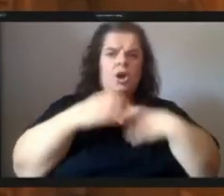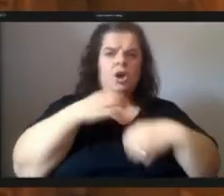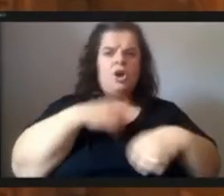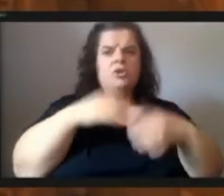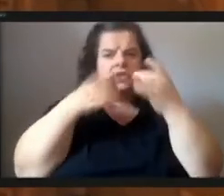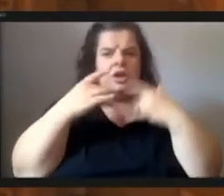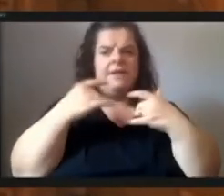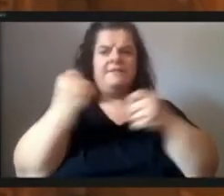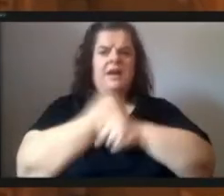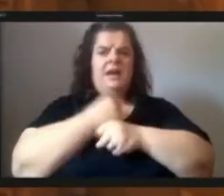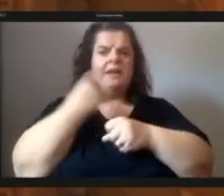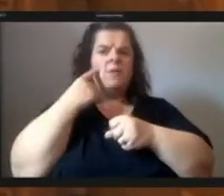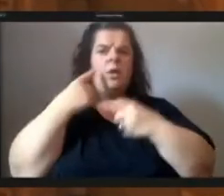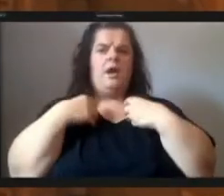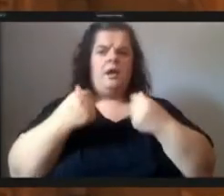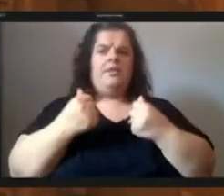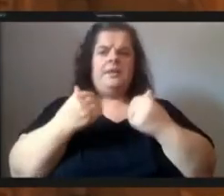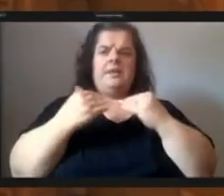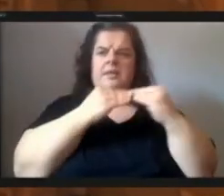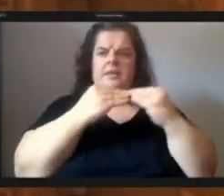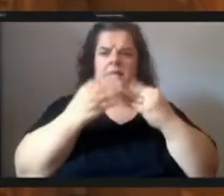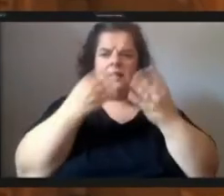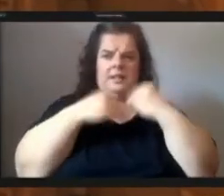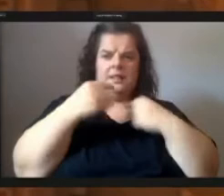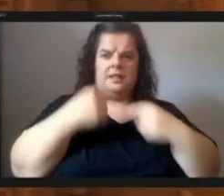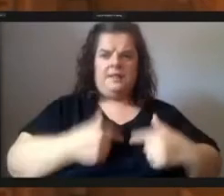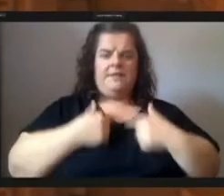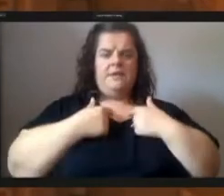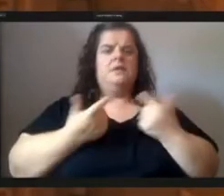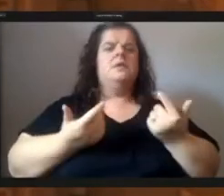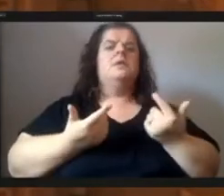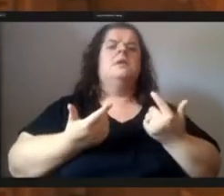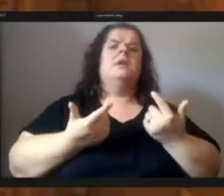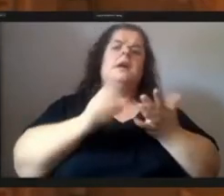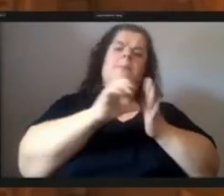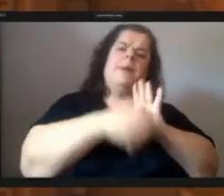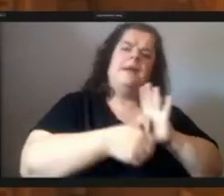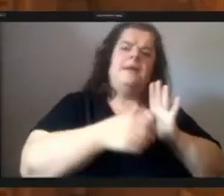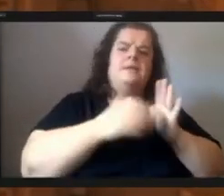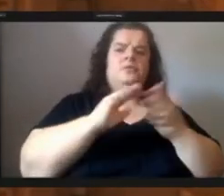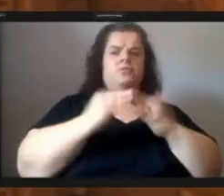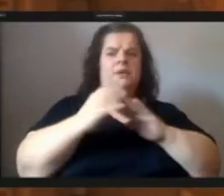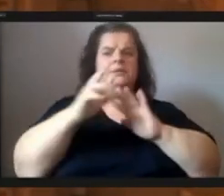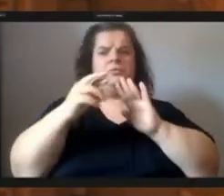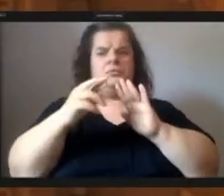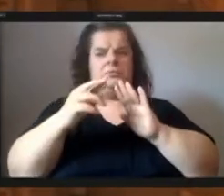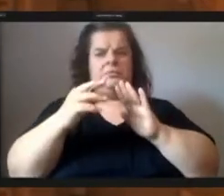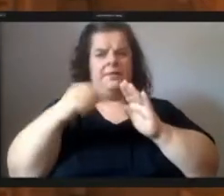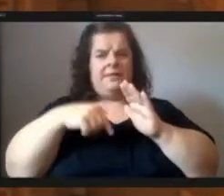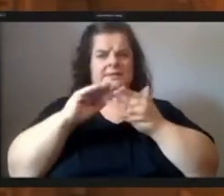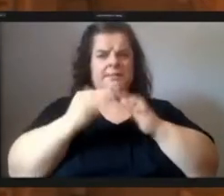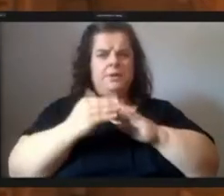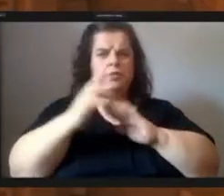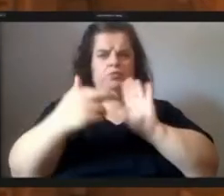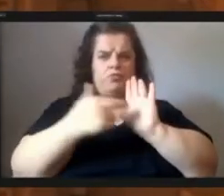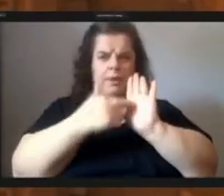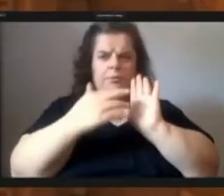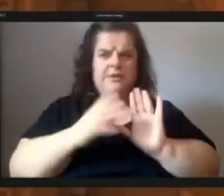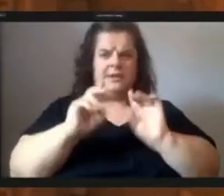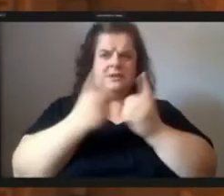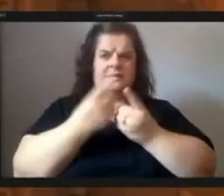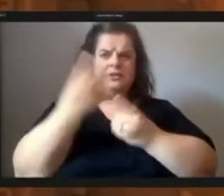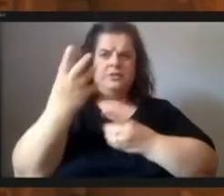being an impacted resident of the community and representing district 4 by way of